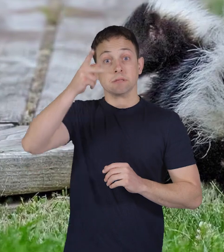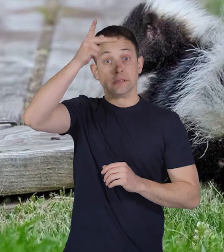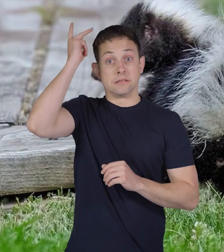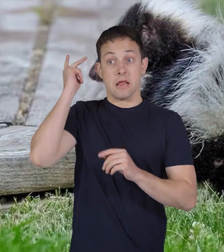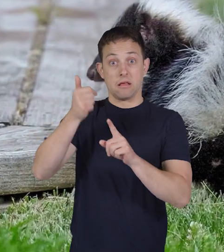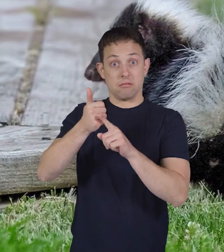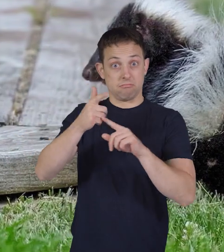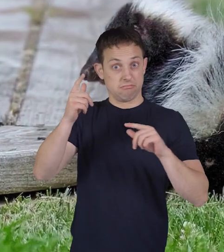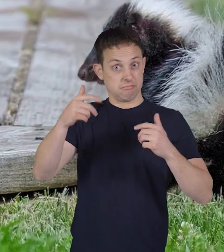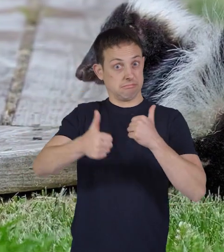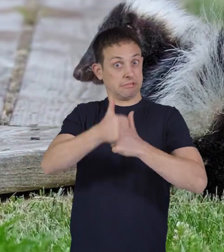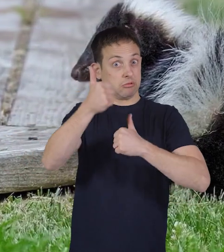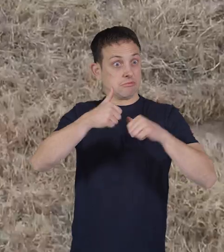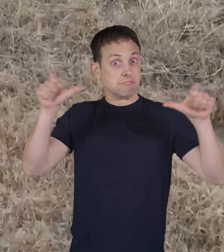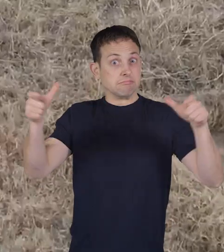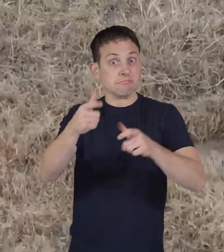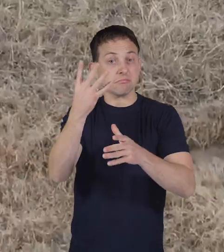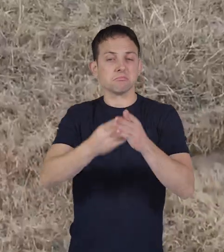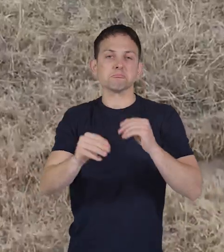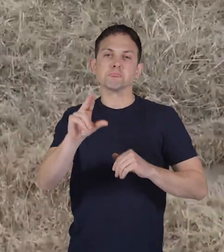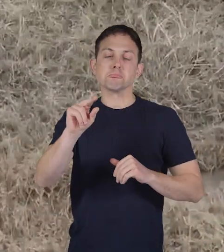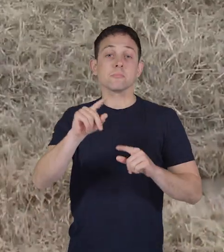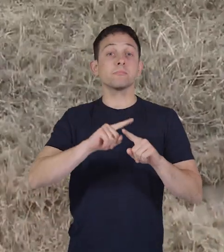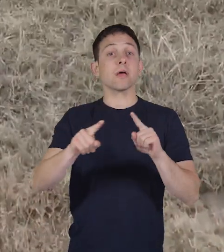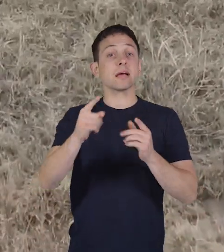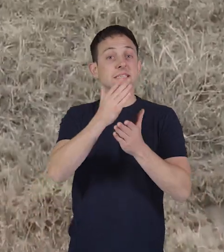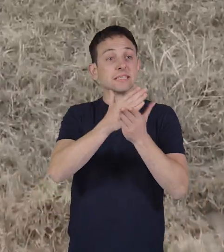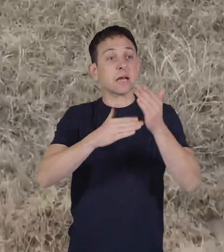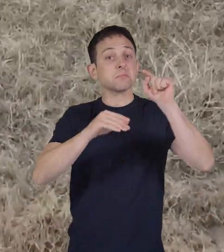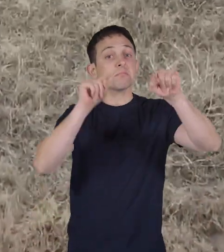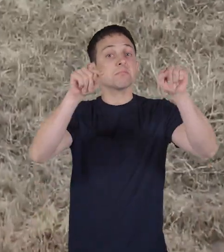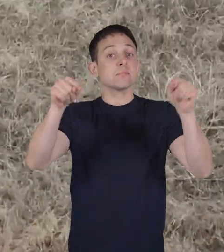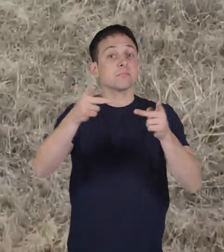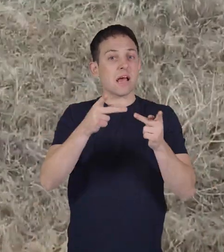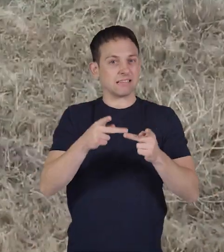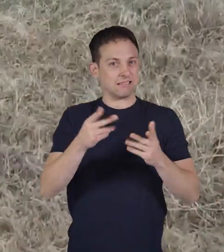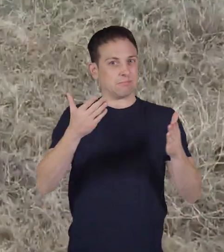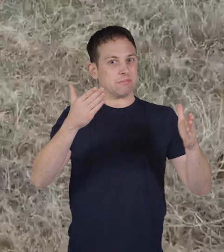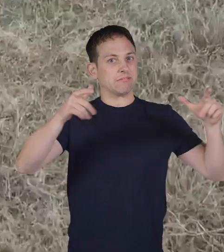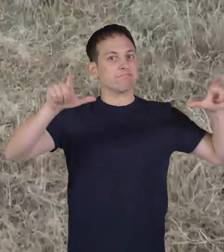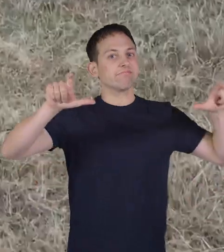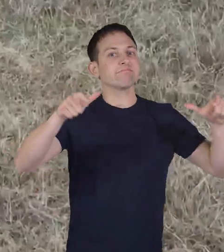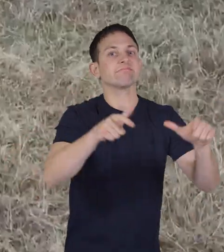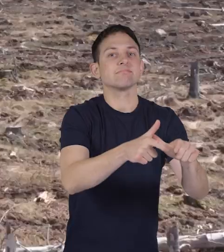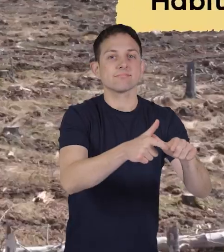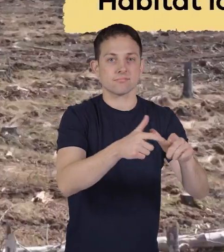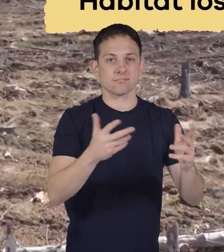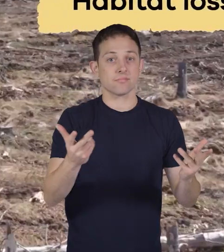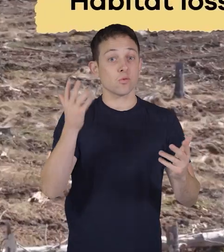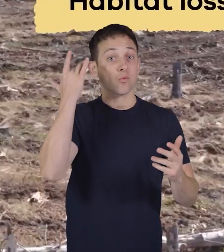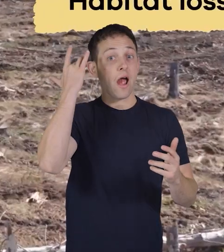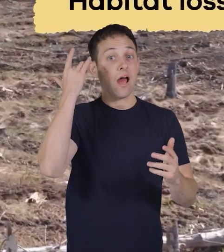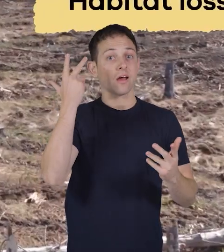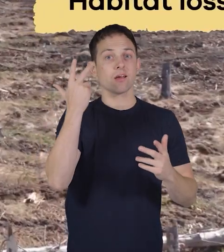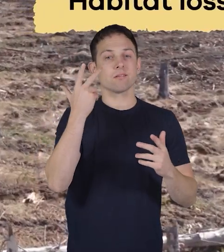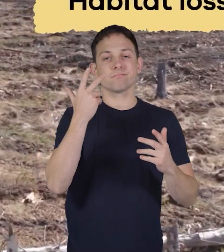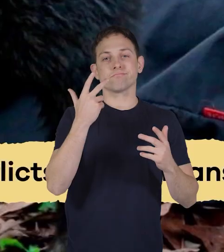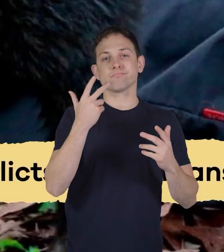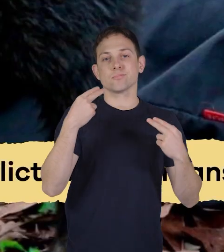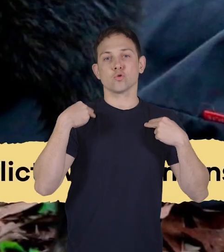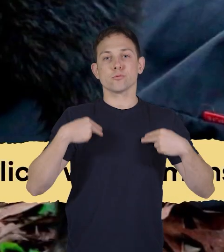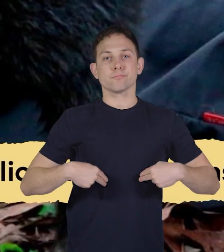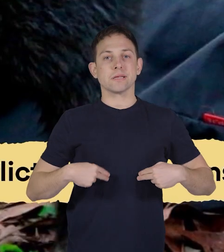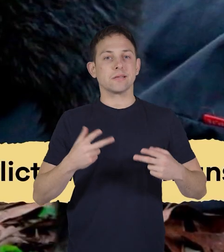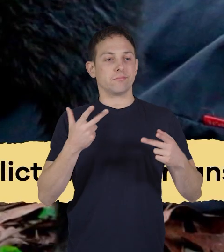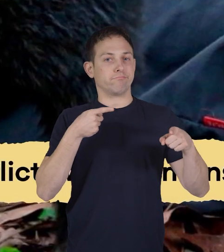not considered endangered but their populations may face threats in certain areas due to habitat loss